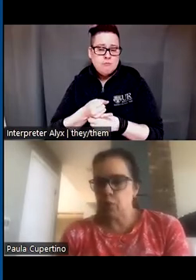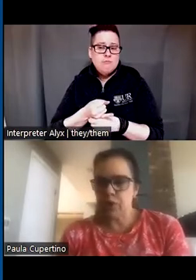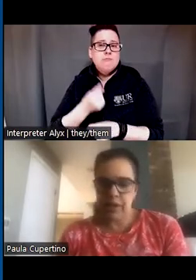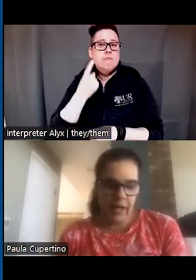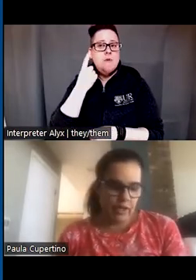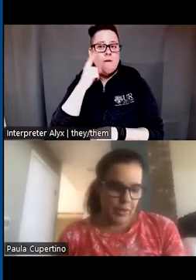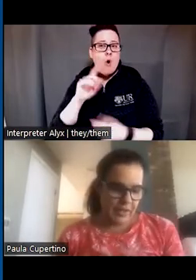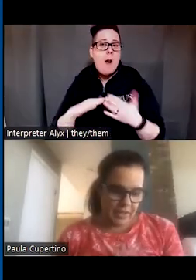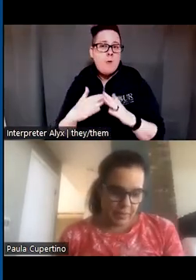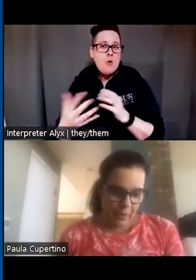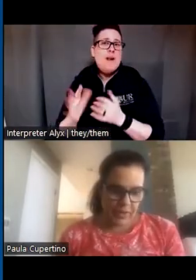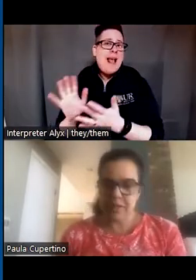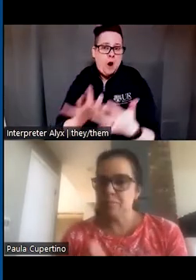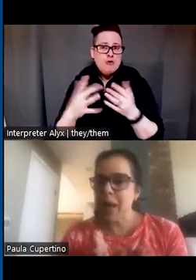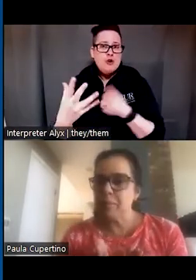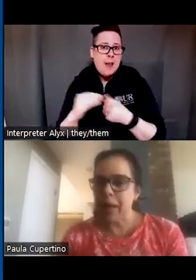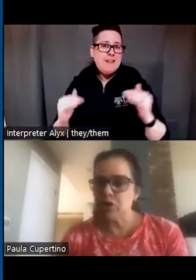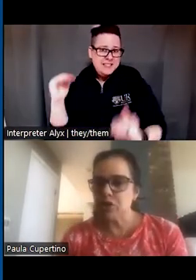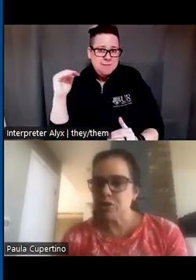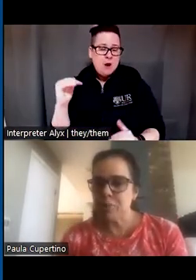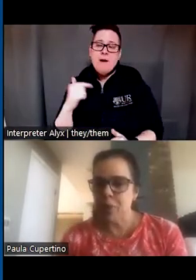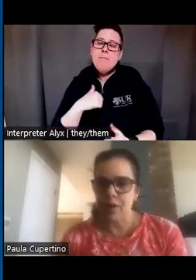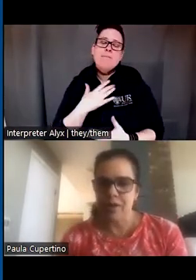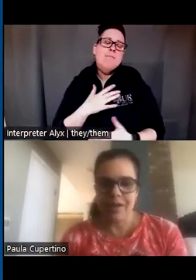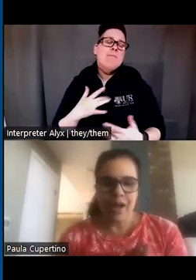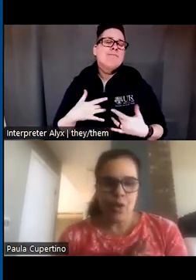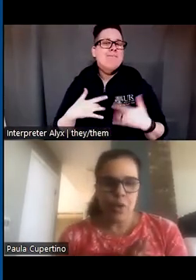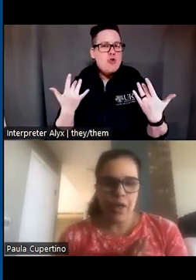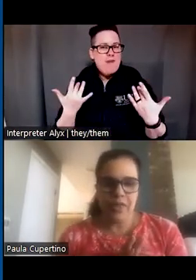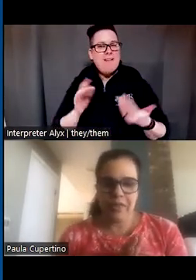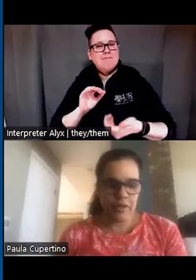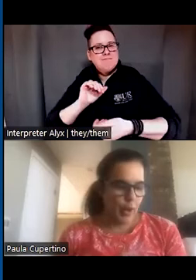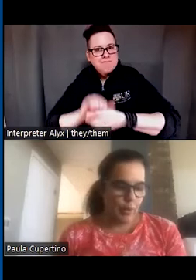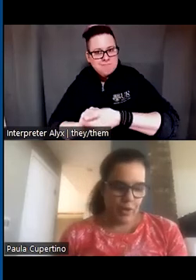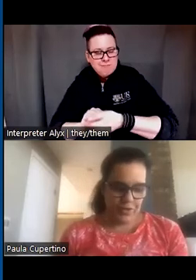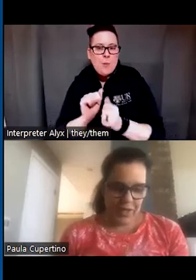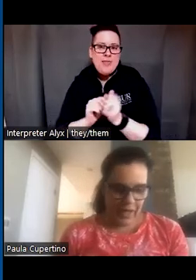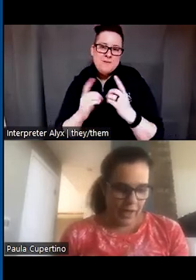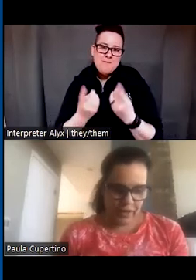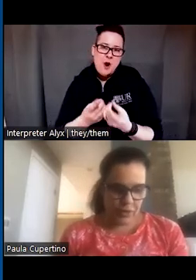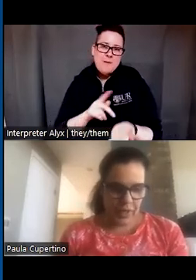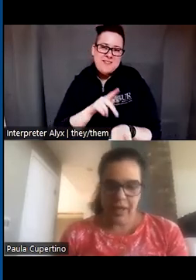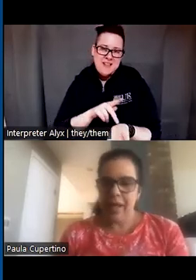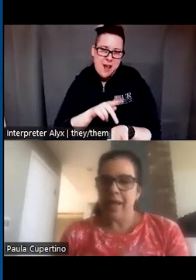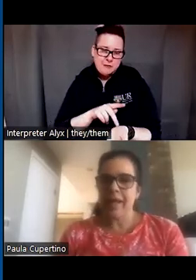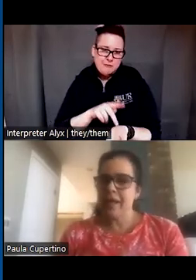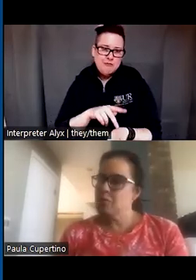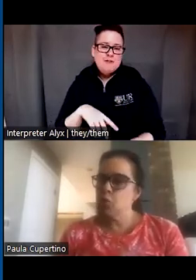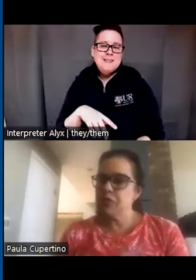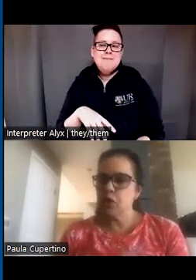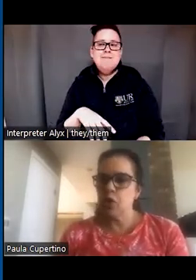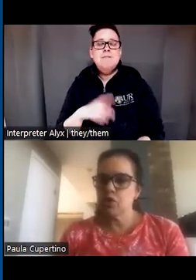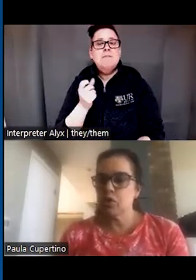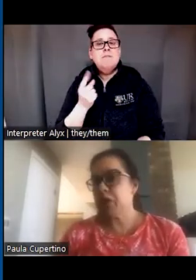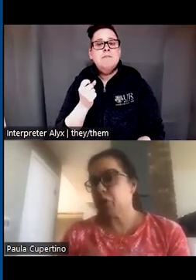Communal Reach Engagement and Disparities, it's my pleasure to partner with the Department of Psychiatry and